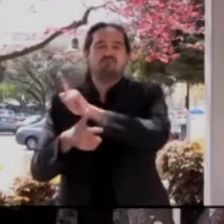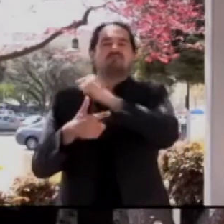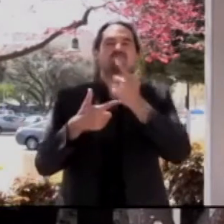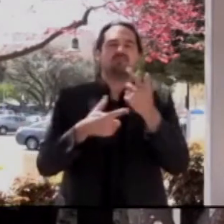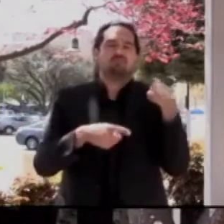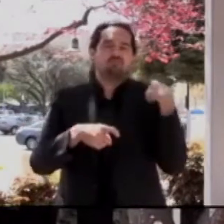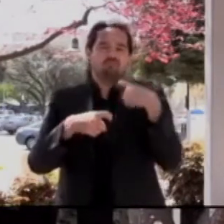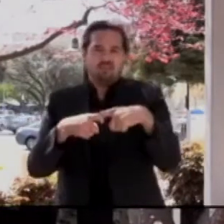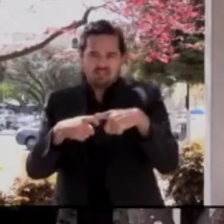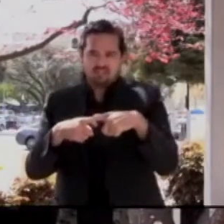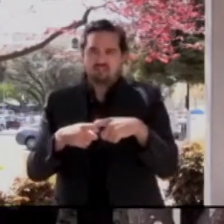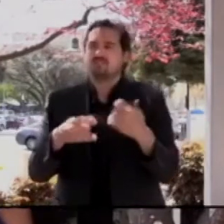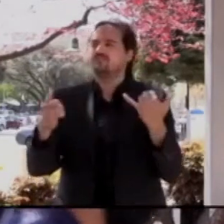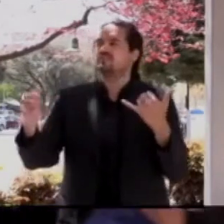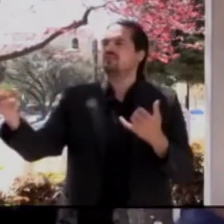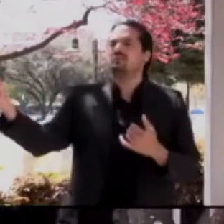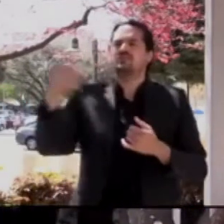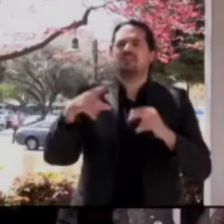for.